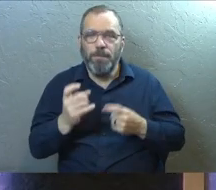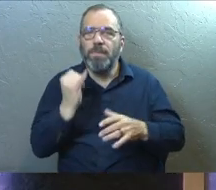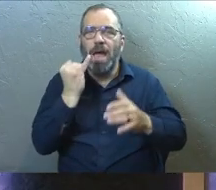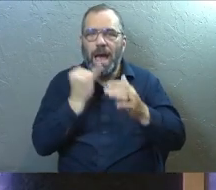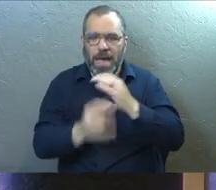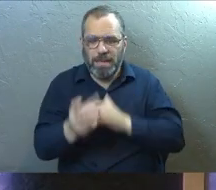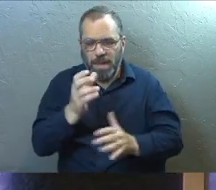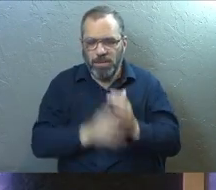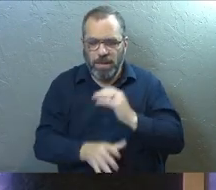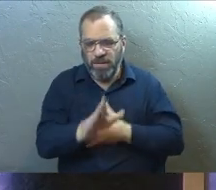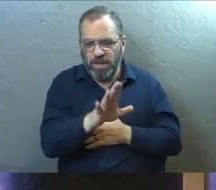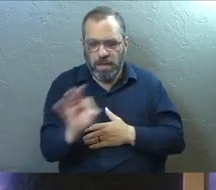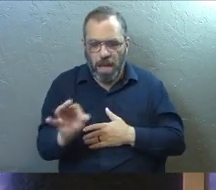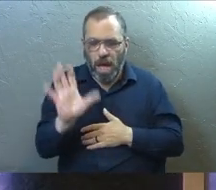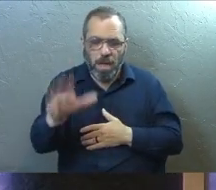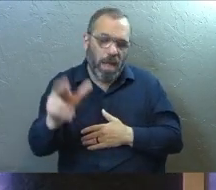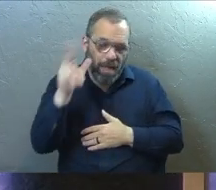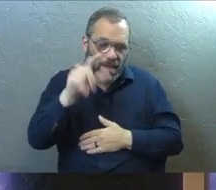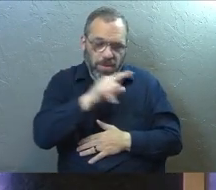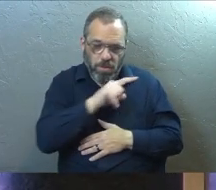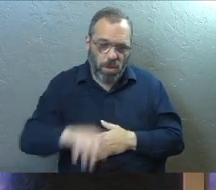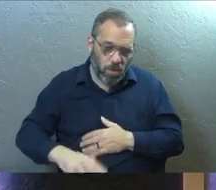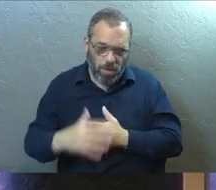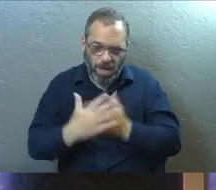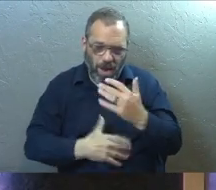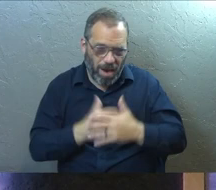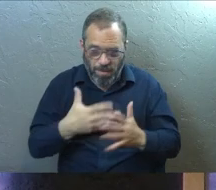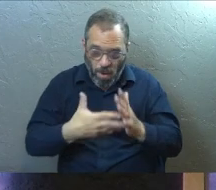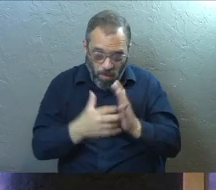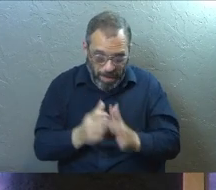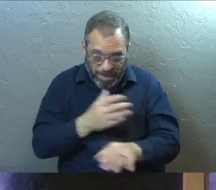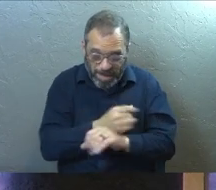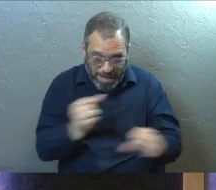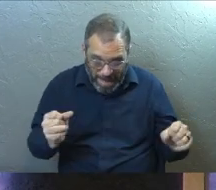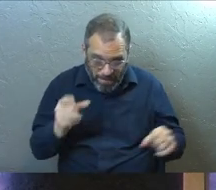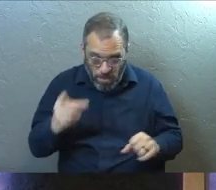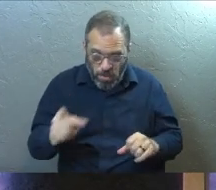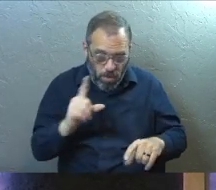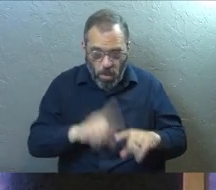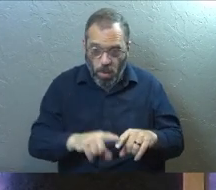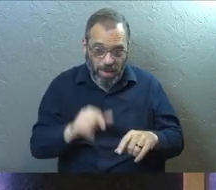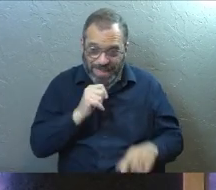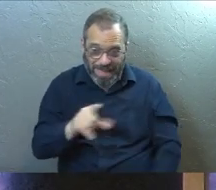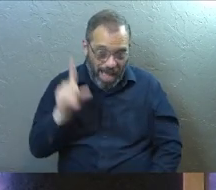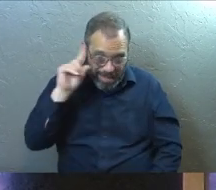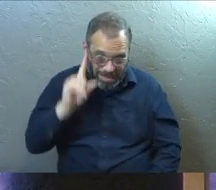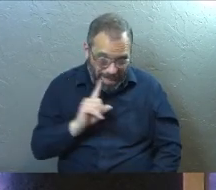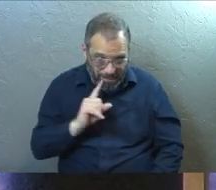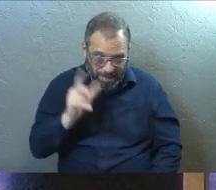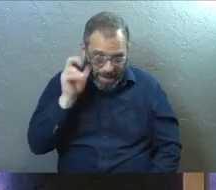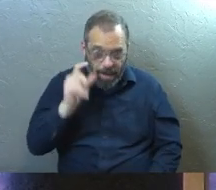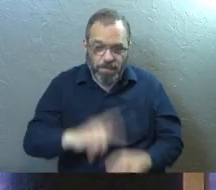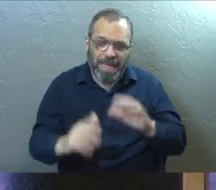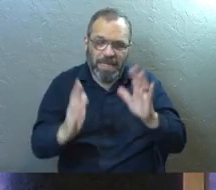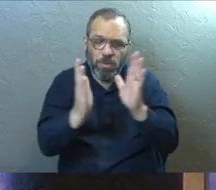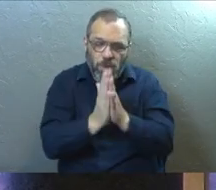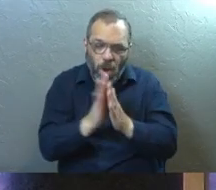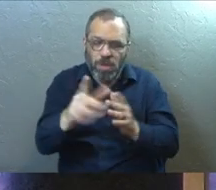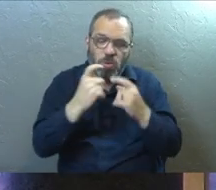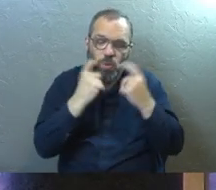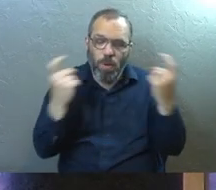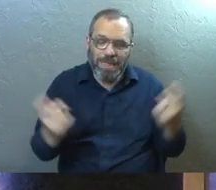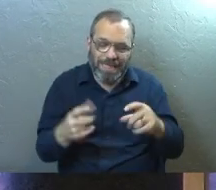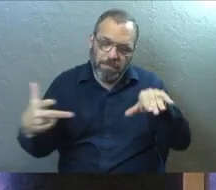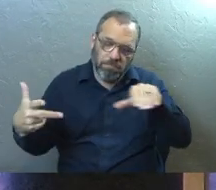Isaiah 59 says this, listen, the Lord's arm is not too weak to save you, nor is his ear too deaf to hear you call. It's your sins